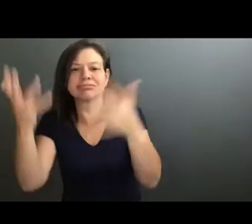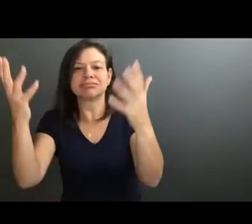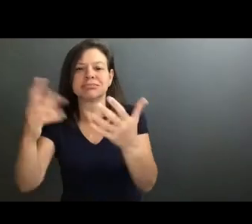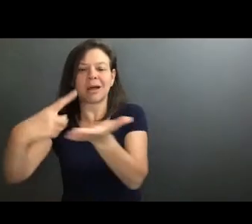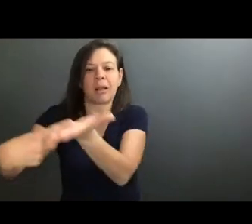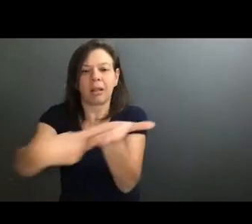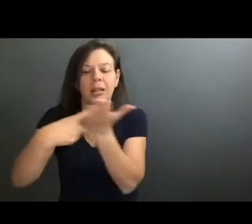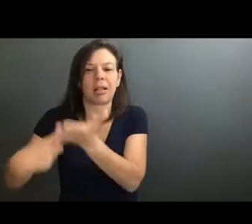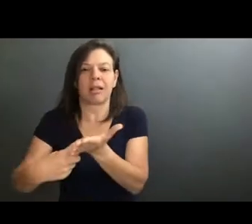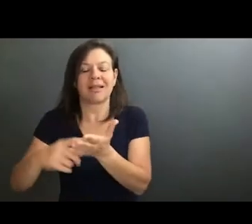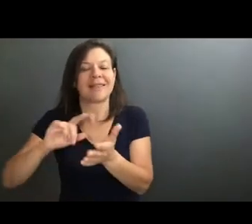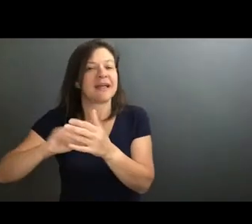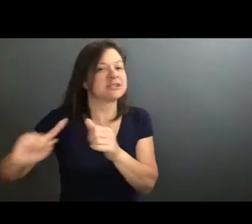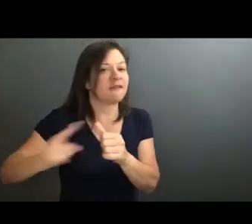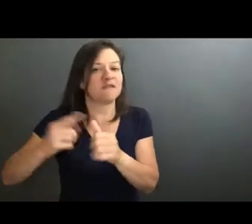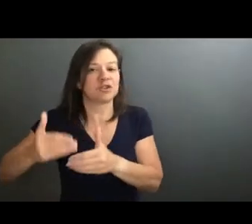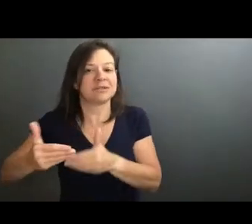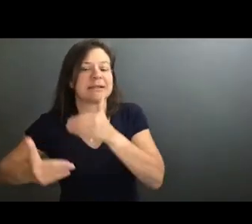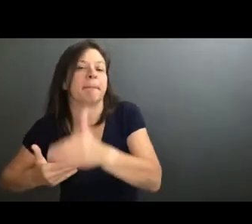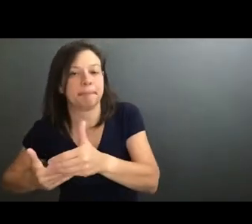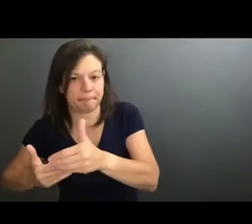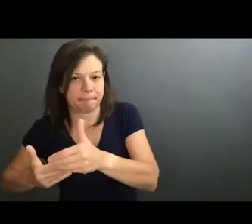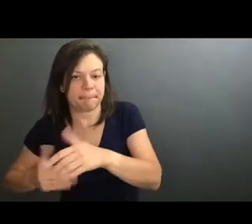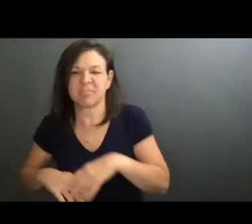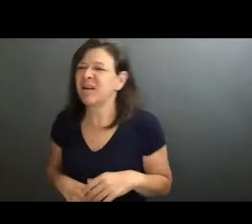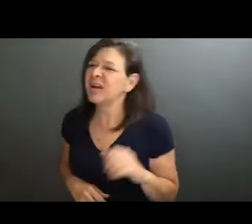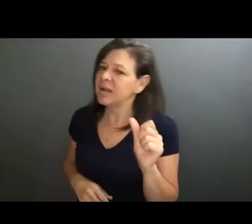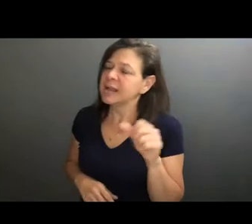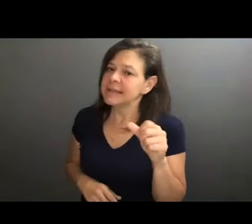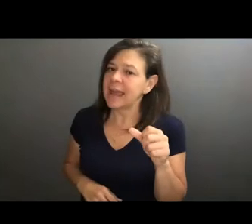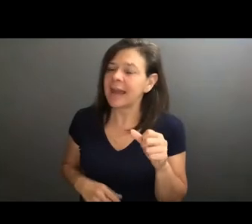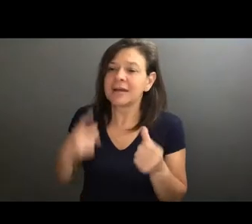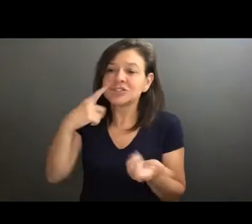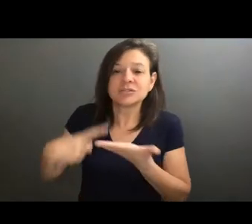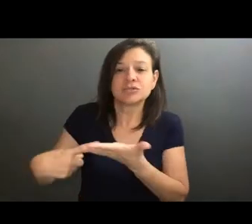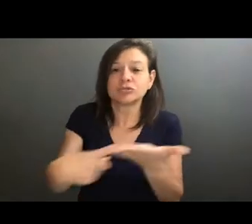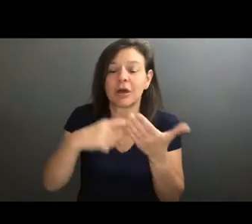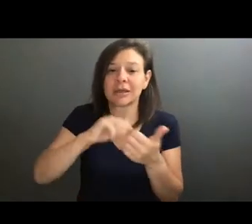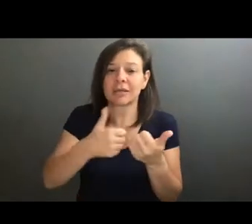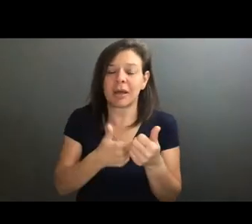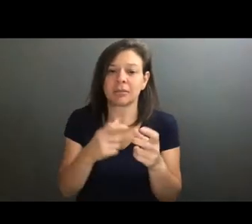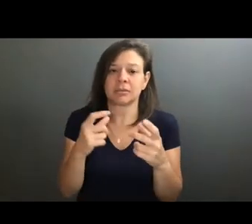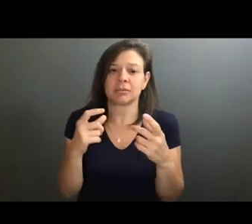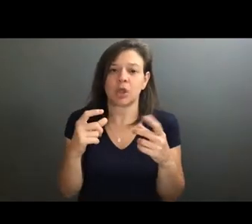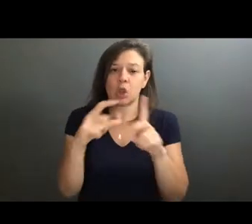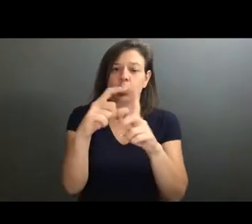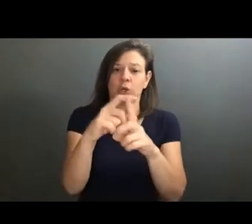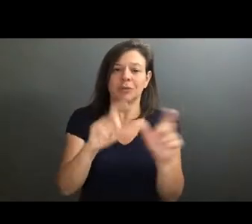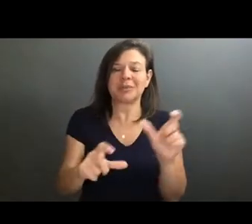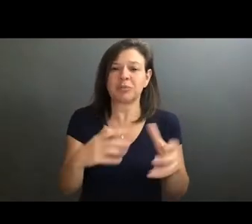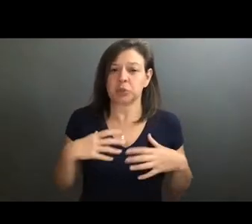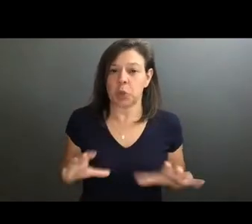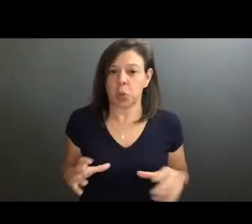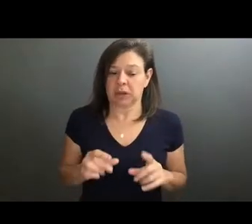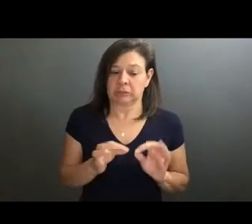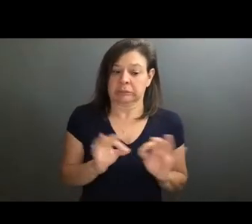it is the first step for a lot of people. Yeah, I think and even talking about like the word, like, I feel like a lot of people don't even want